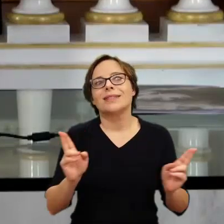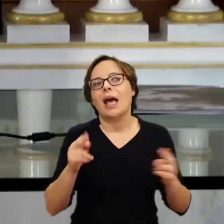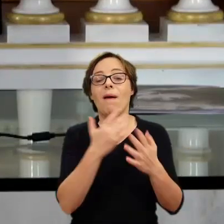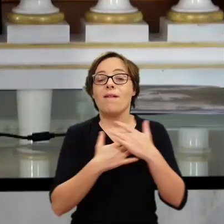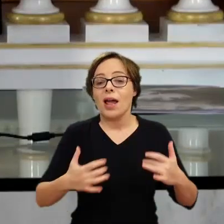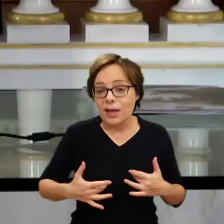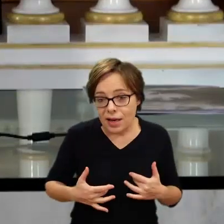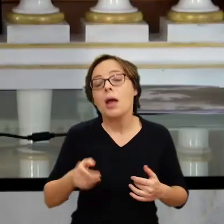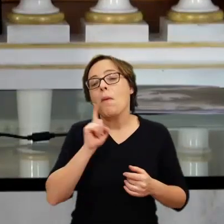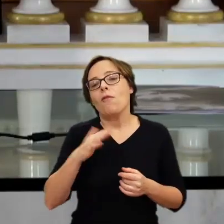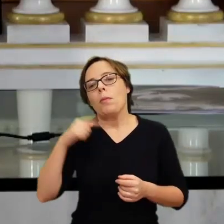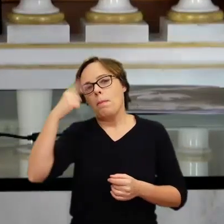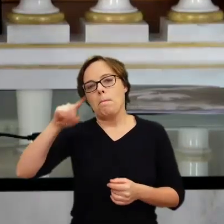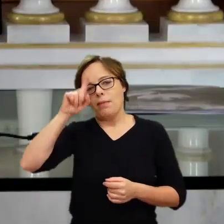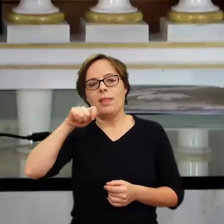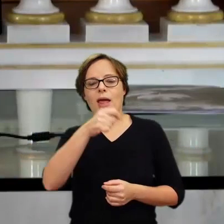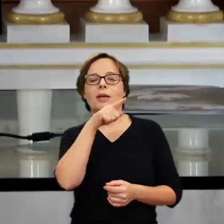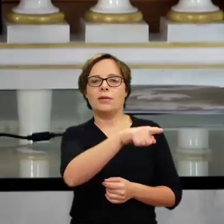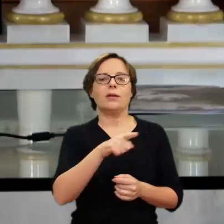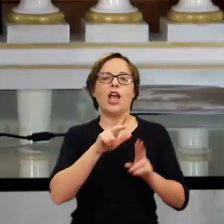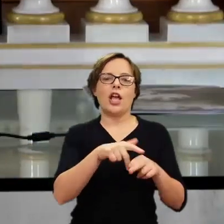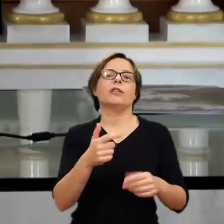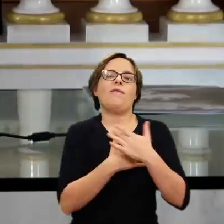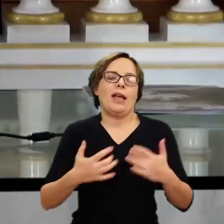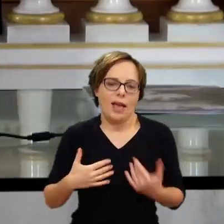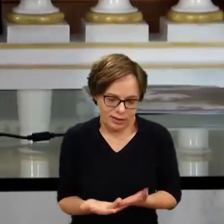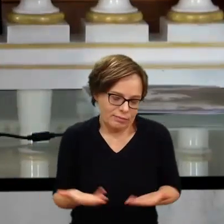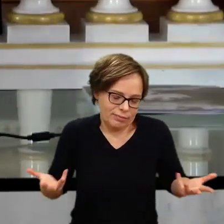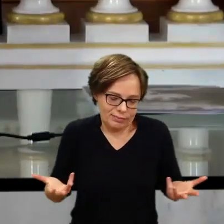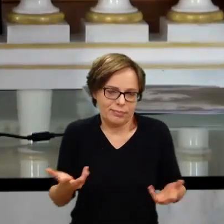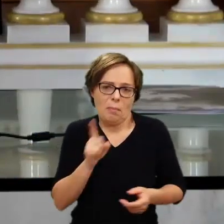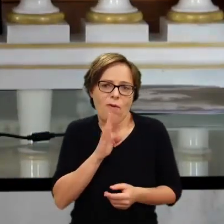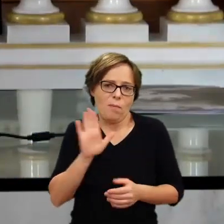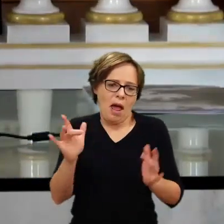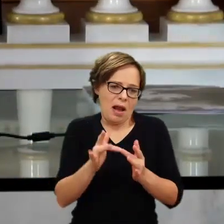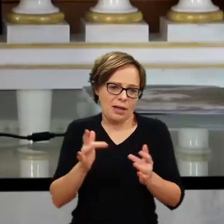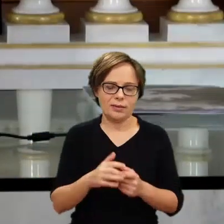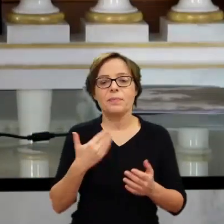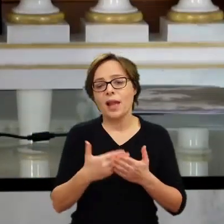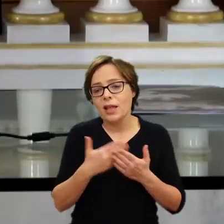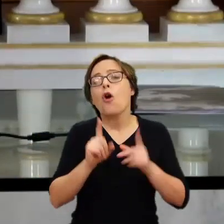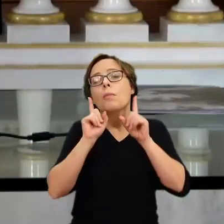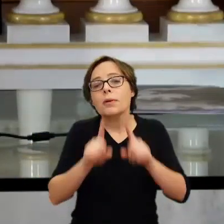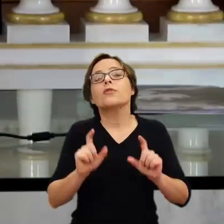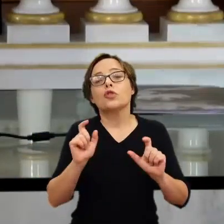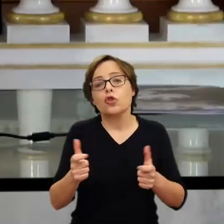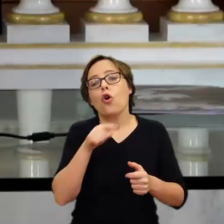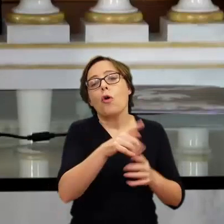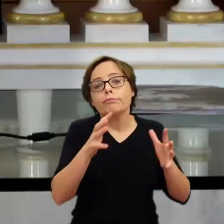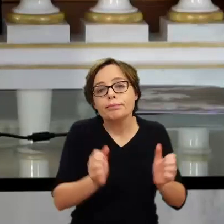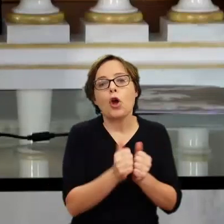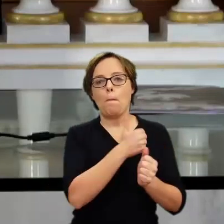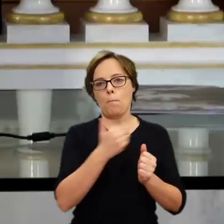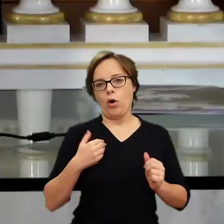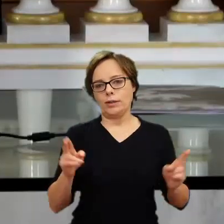would know it as the Hungarian rider, which is probably true. So, but the reality is it was in a Polish castle. It was